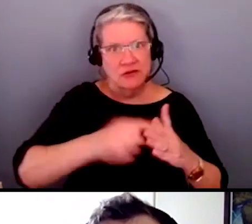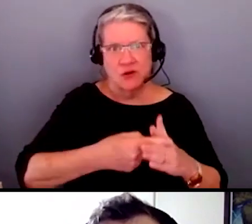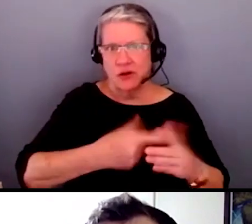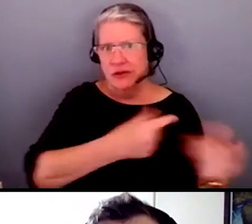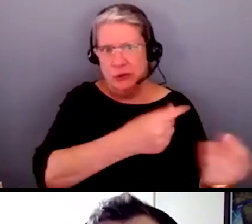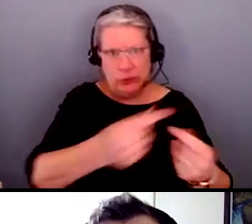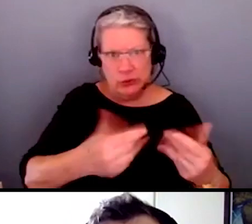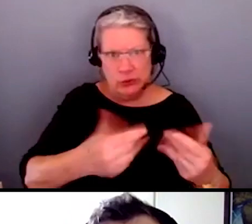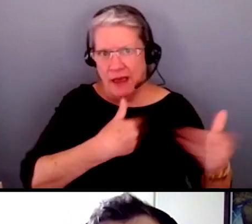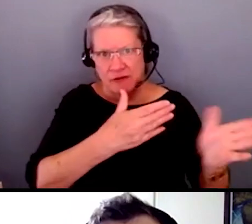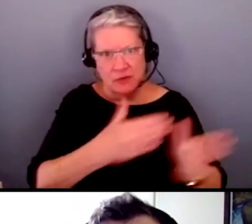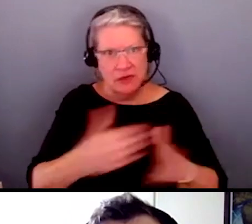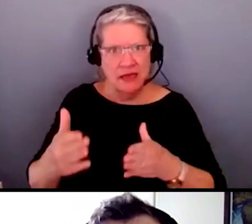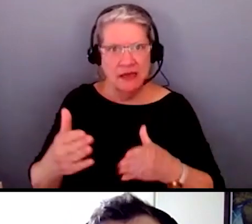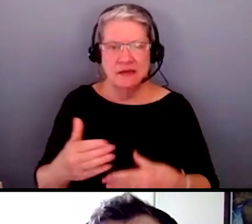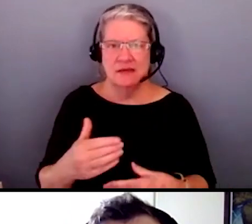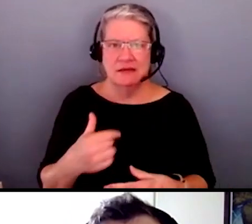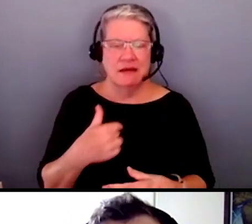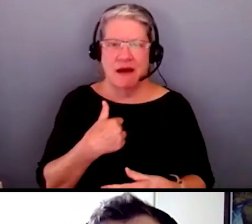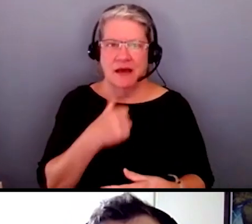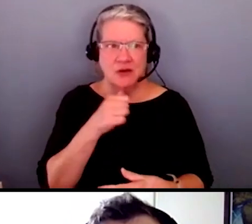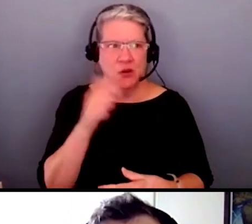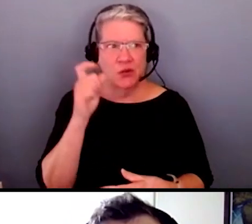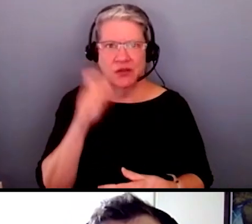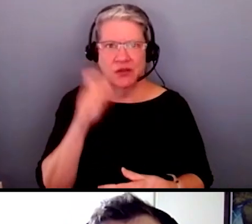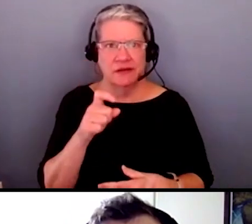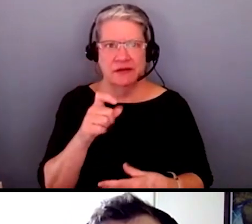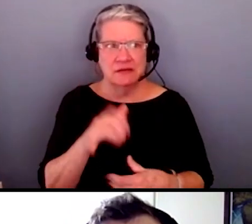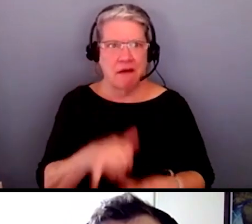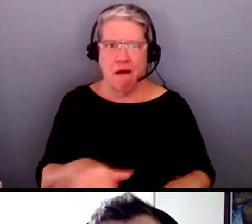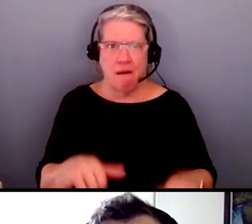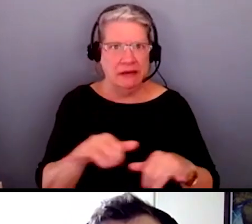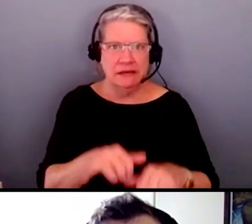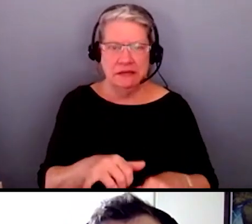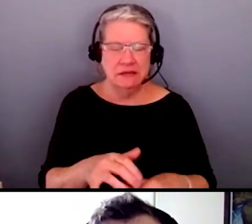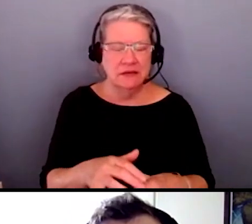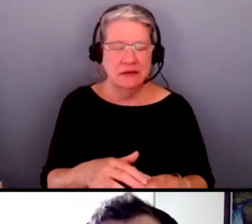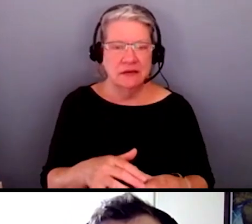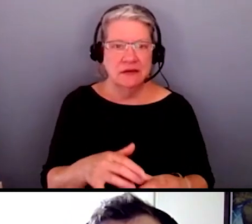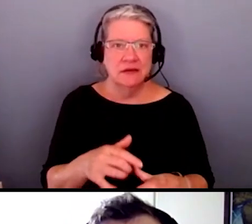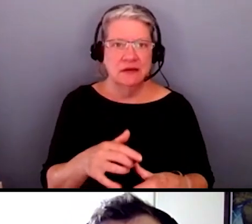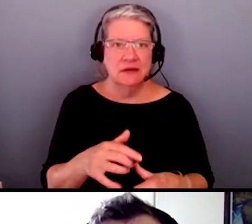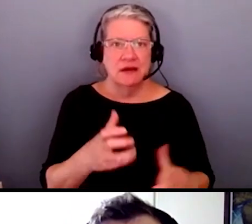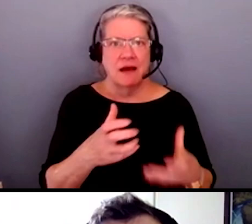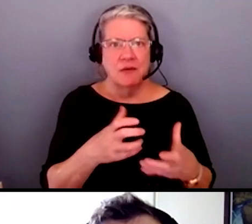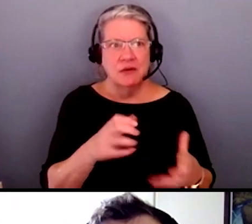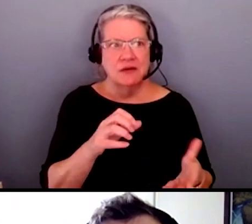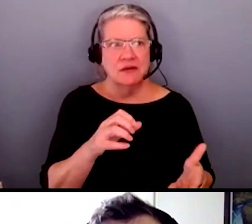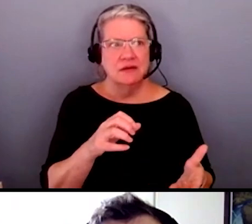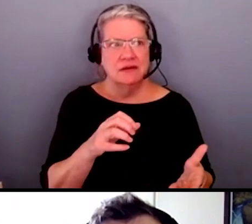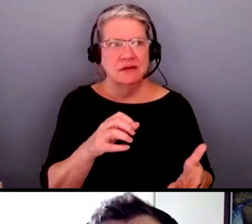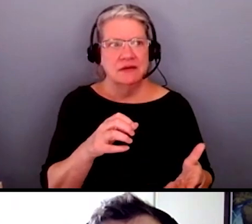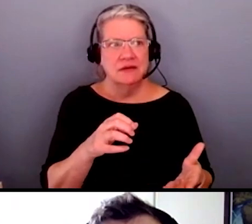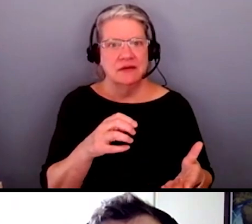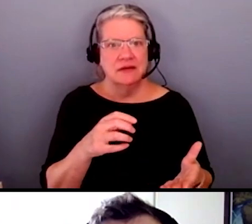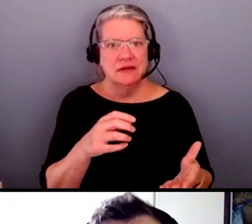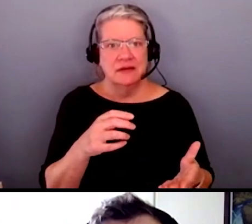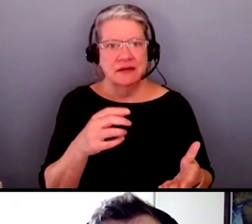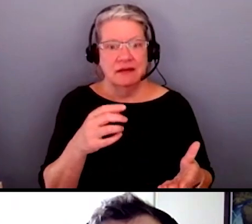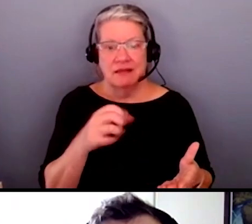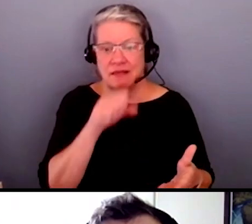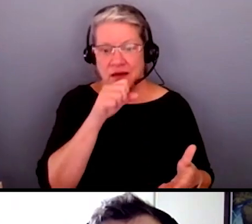I don't necessarily think is commonplace. Um, I'd love to see that it looks like you guys are going to be leader in this.